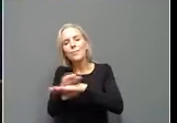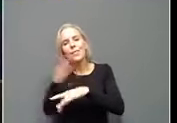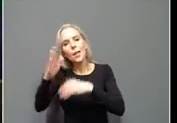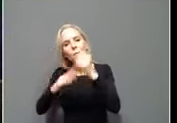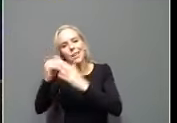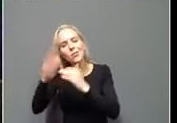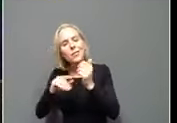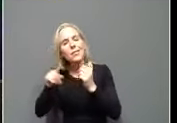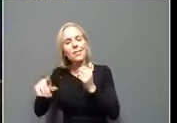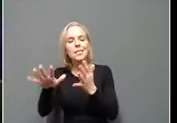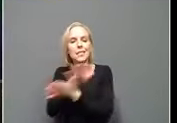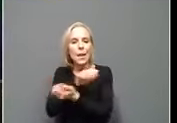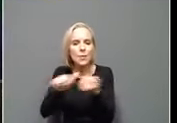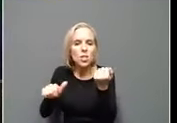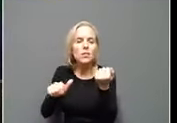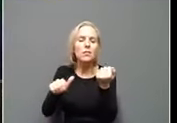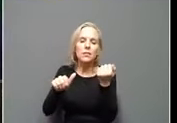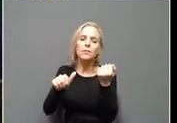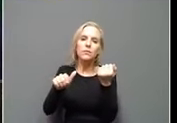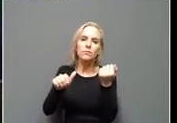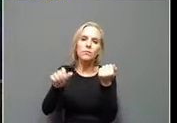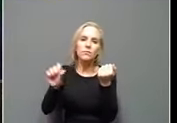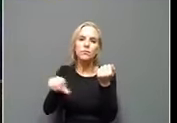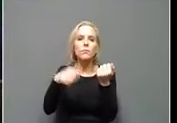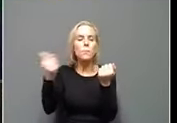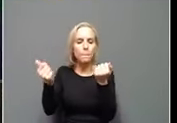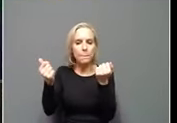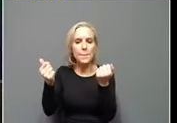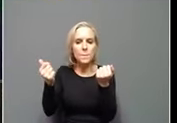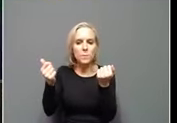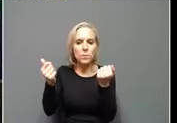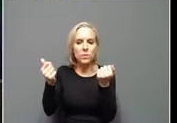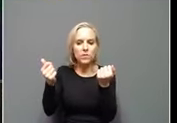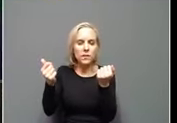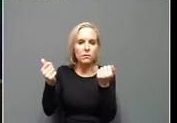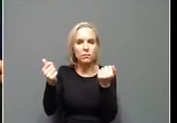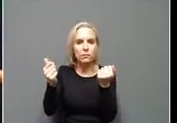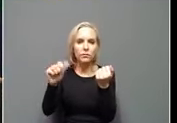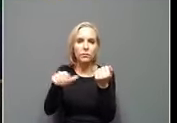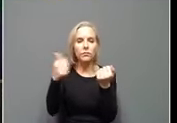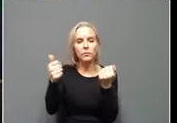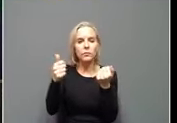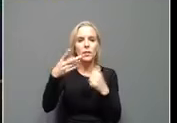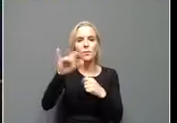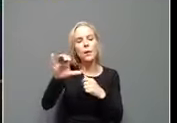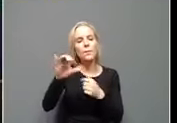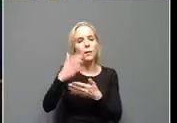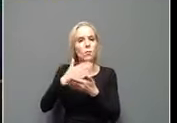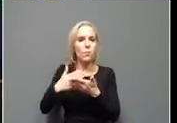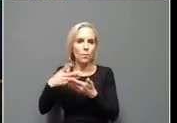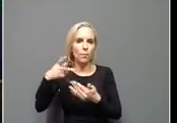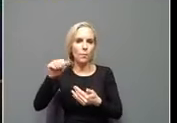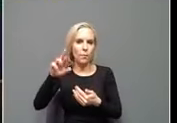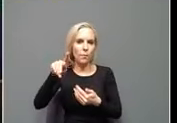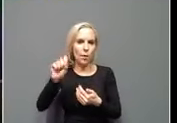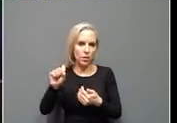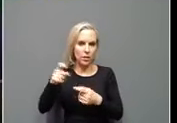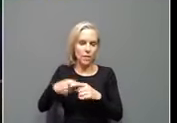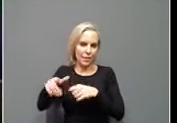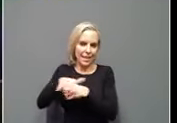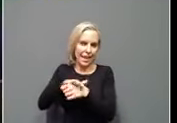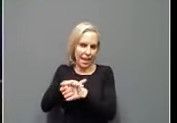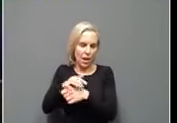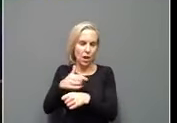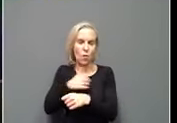to that and, and, you know, other, other, uh, publicly owned parts of, of a county. We'd also